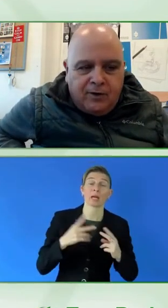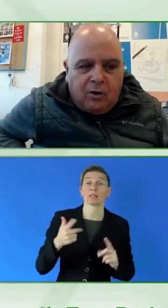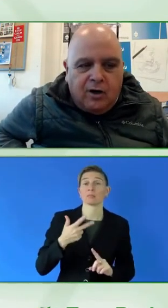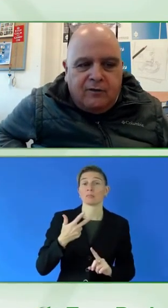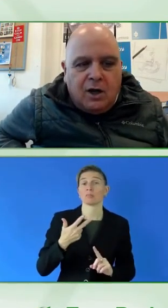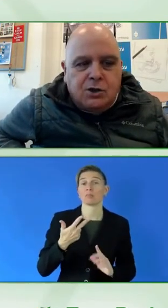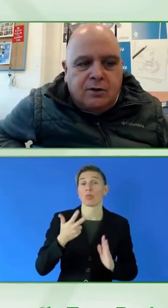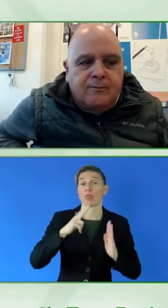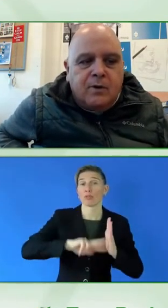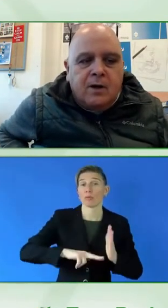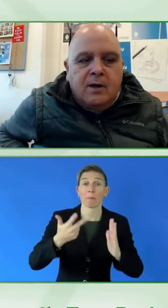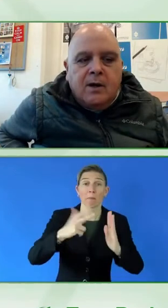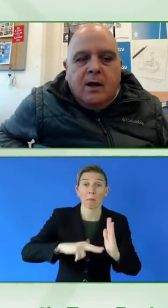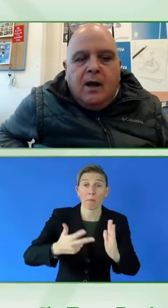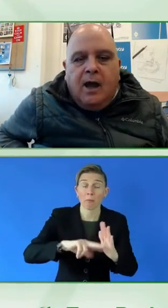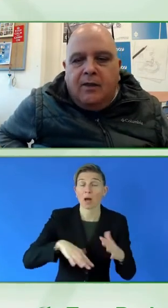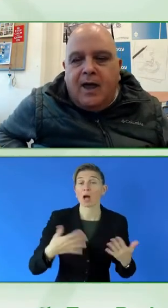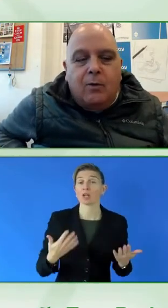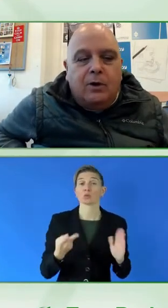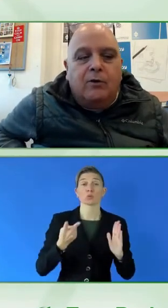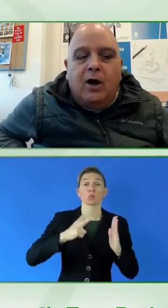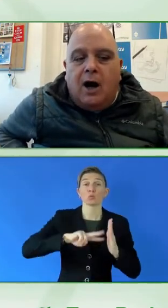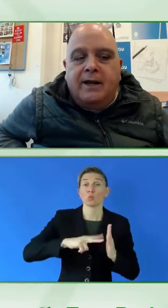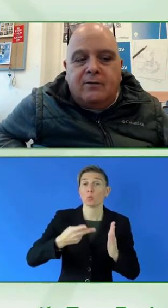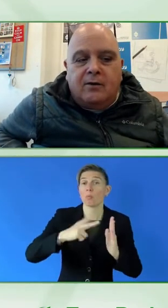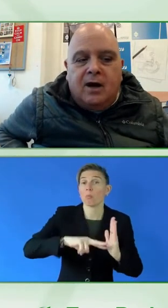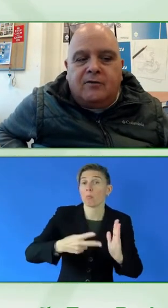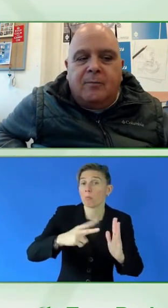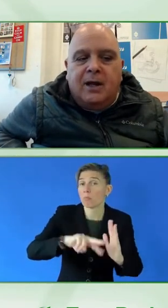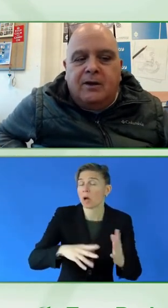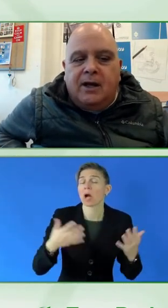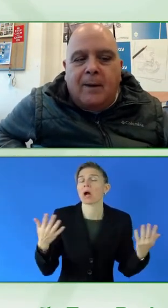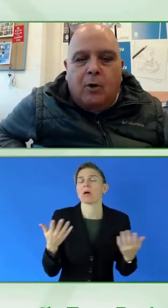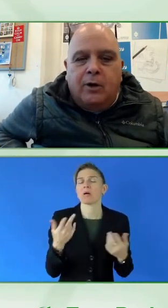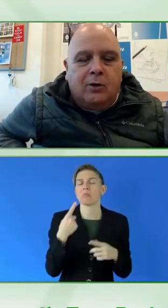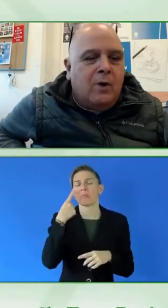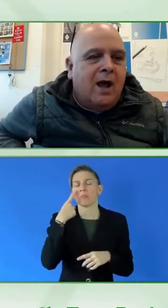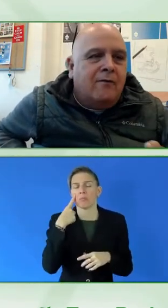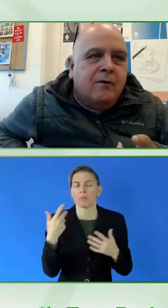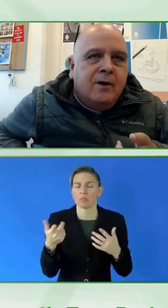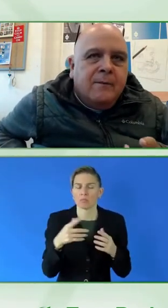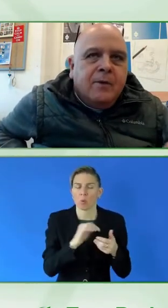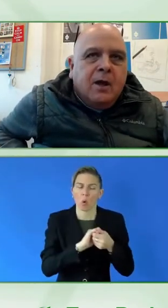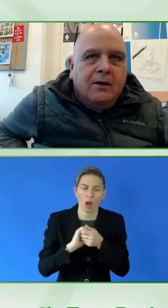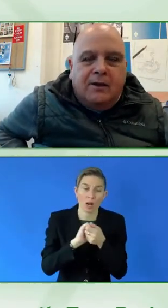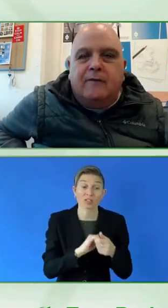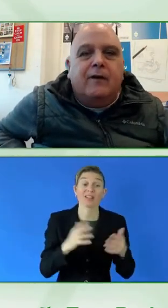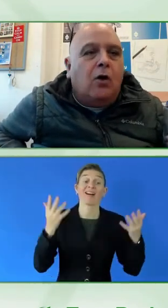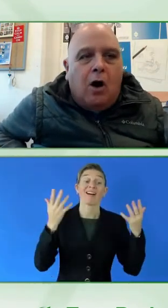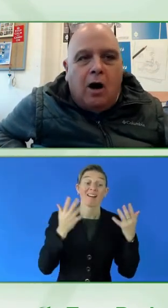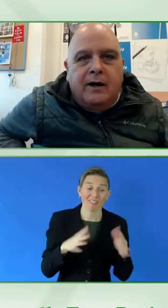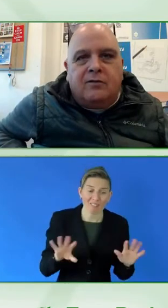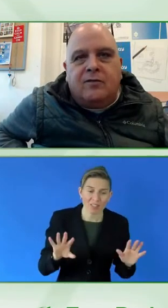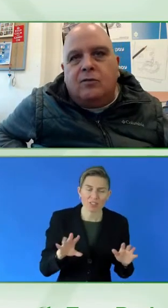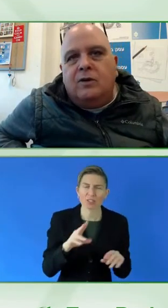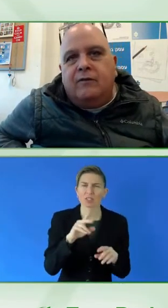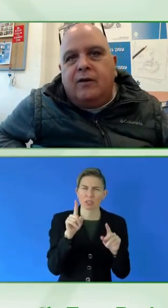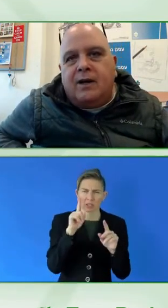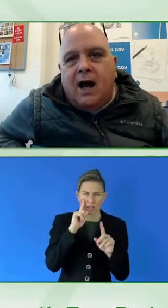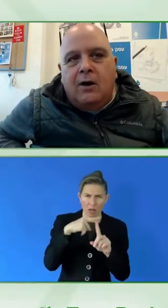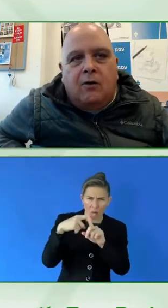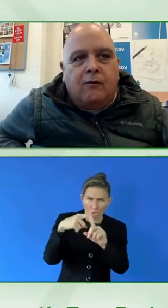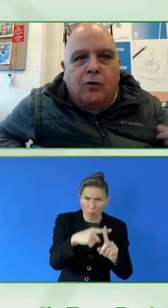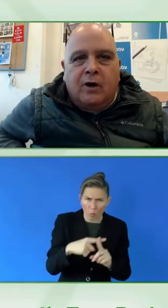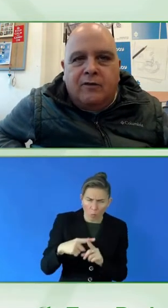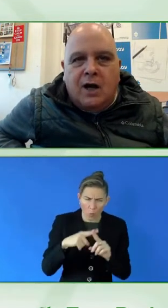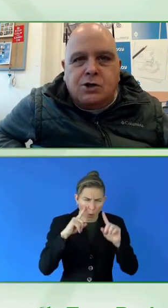depends on the organization. And then we do the audit. And stability gap audit. have different audits to